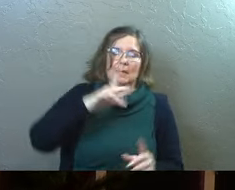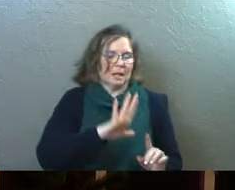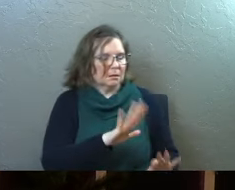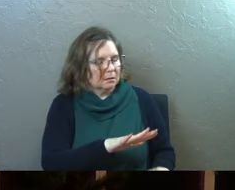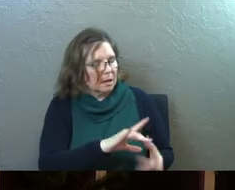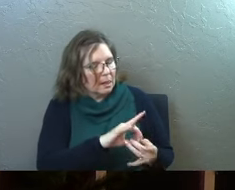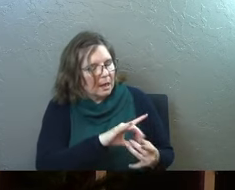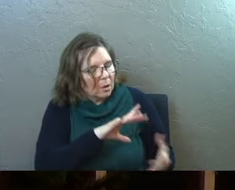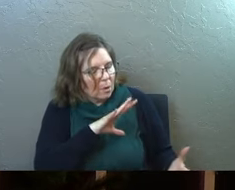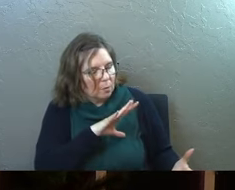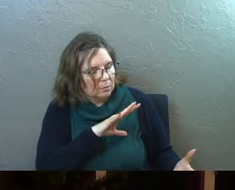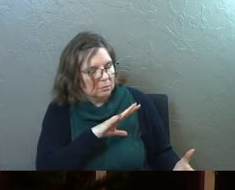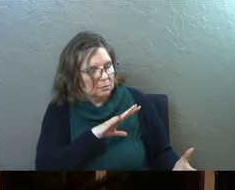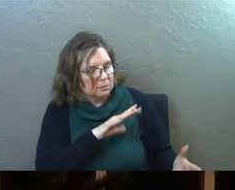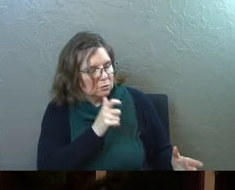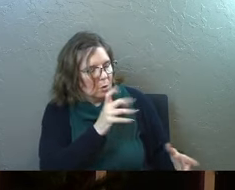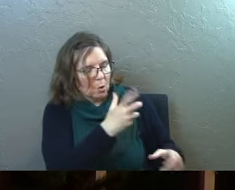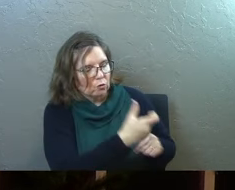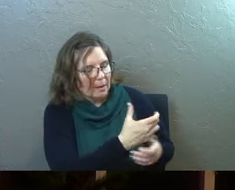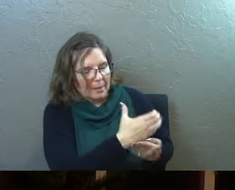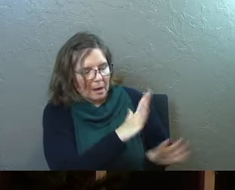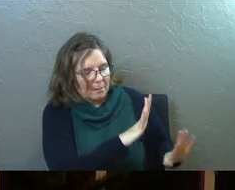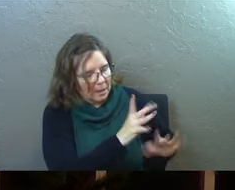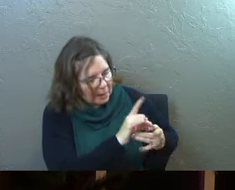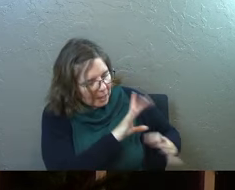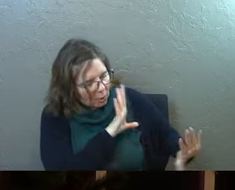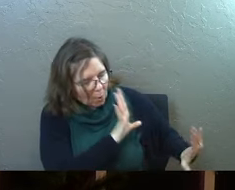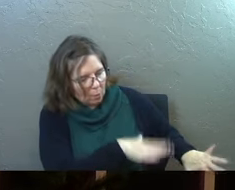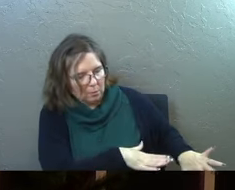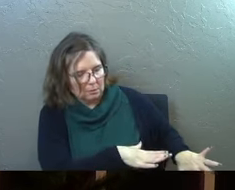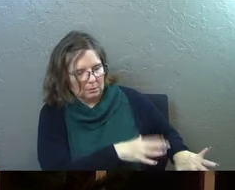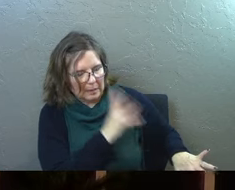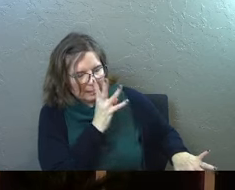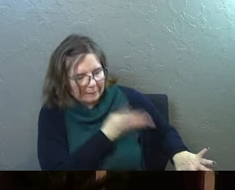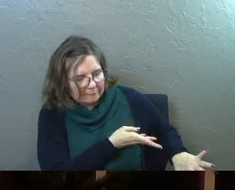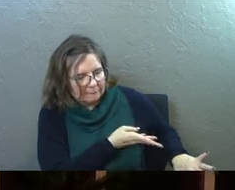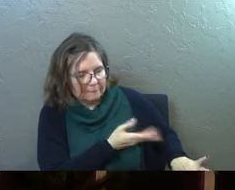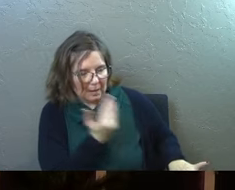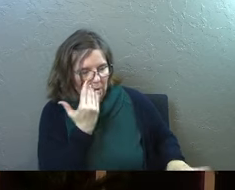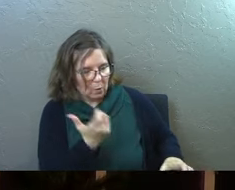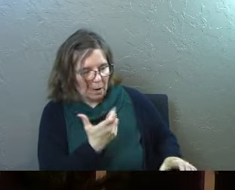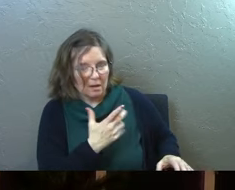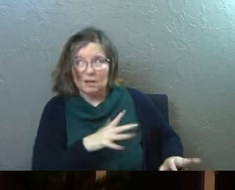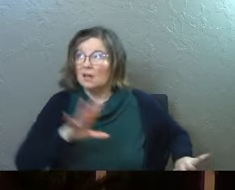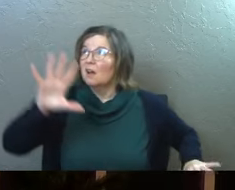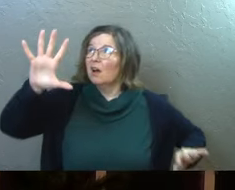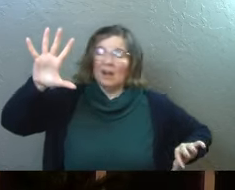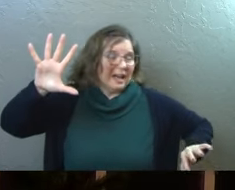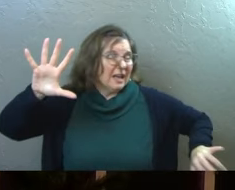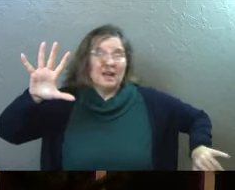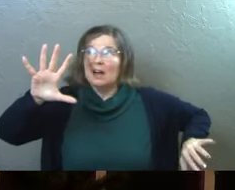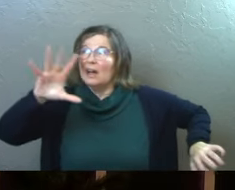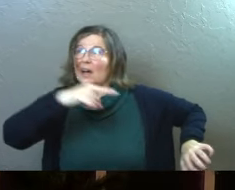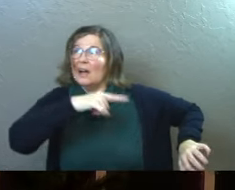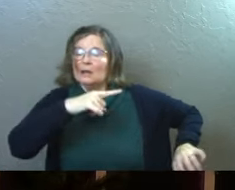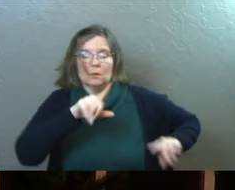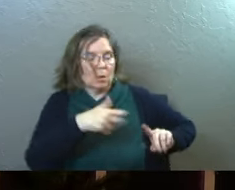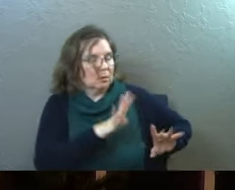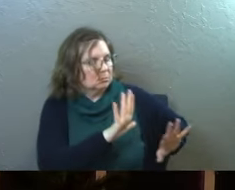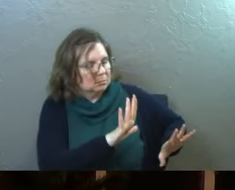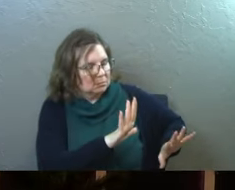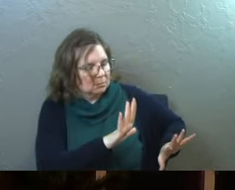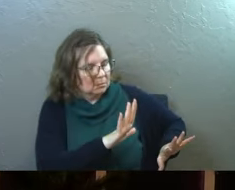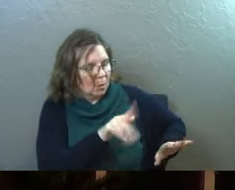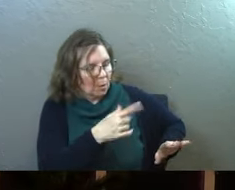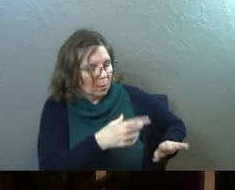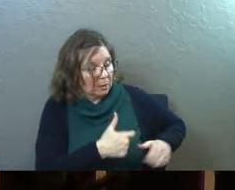and he's like, let go. You got to let go of it. And I know you want the thing, but the only way you're going to